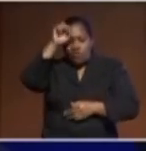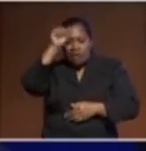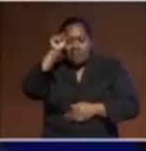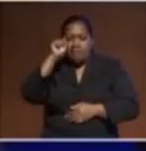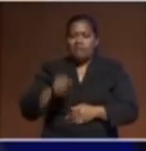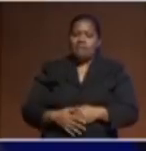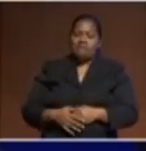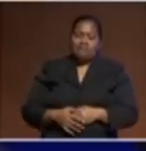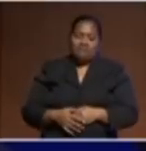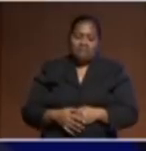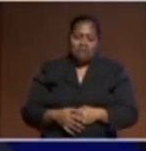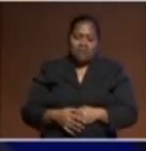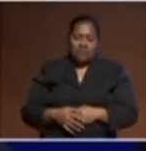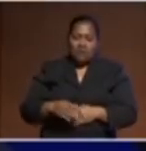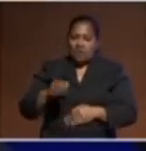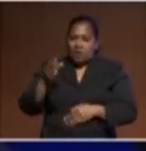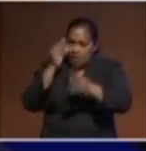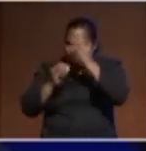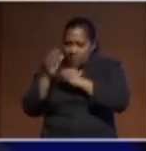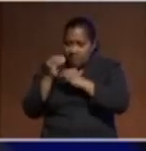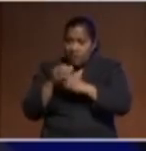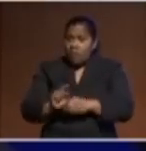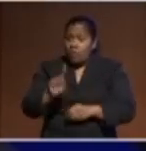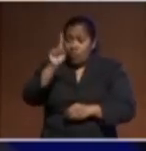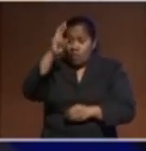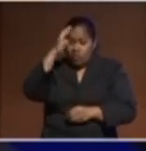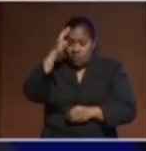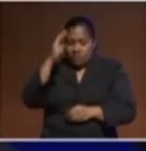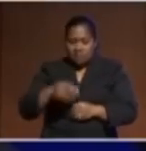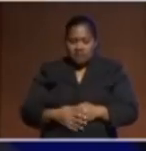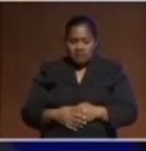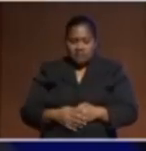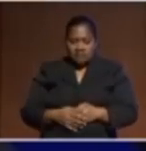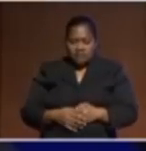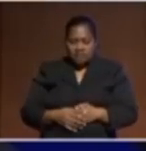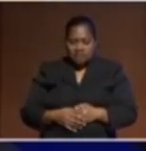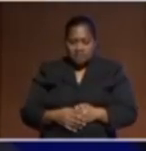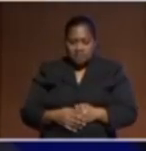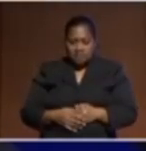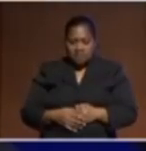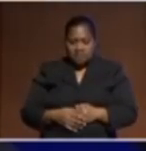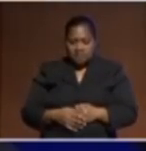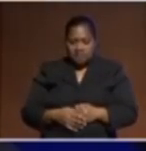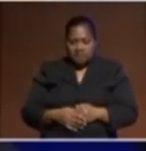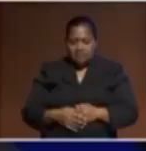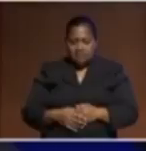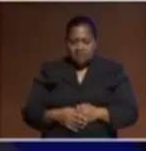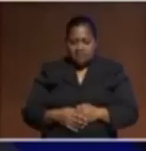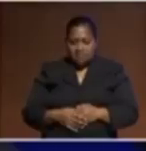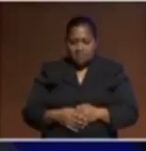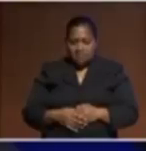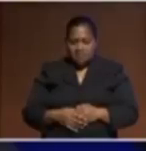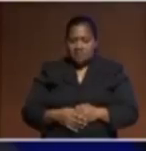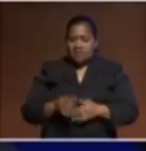that one of the reasons that you would burn to a crisp in New Zealand if you spent 15 minutes outside in the summer without